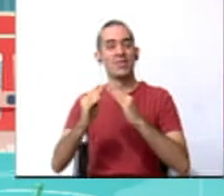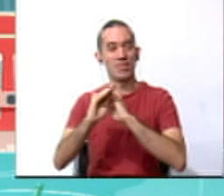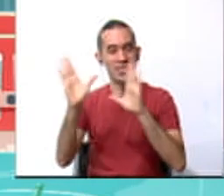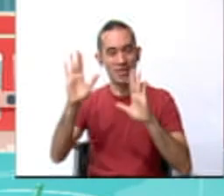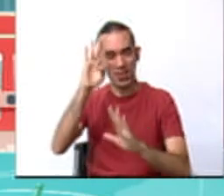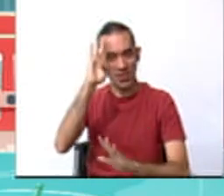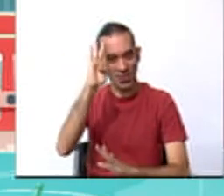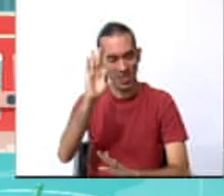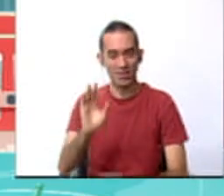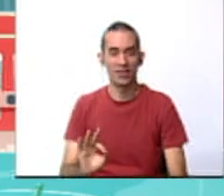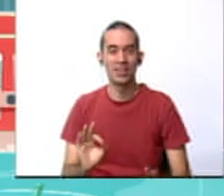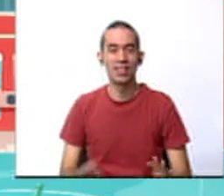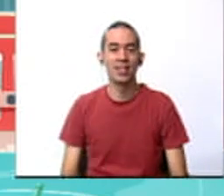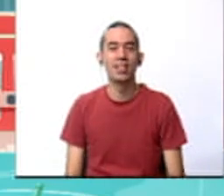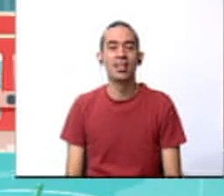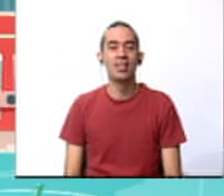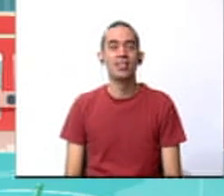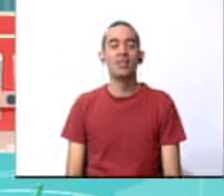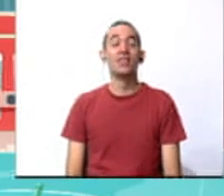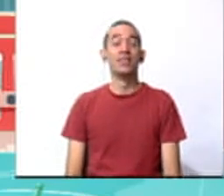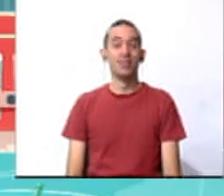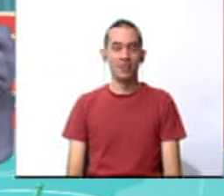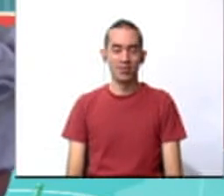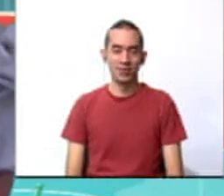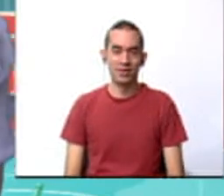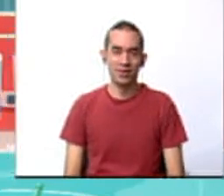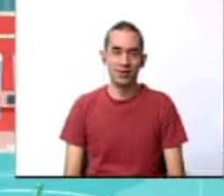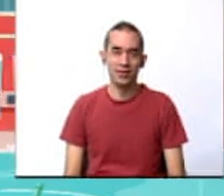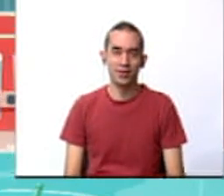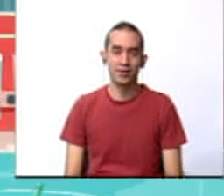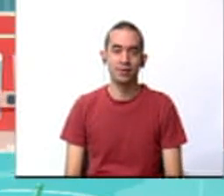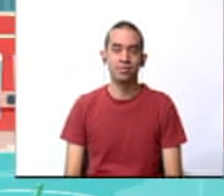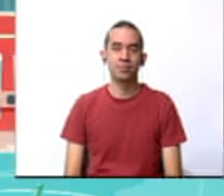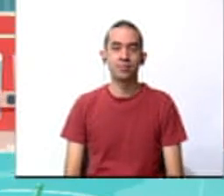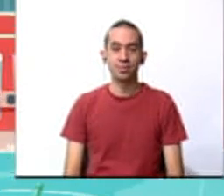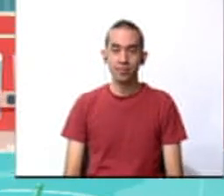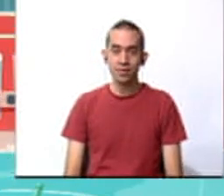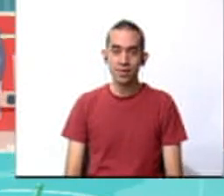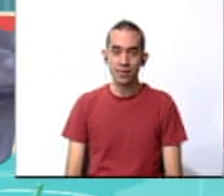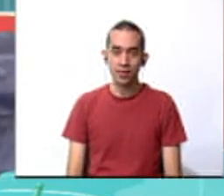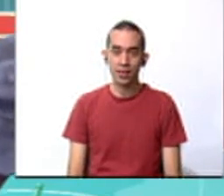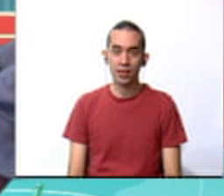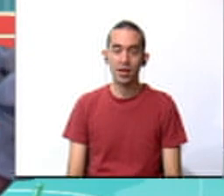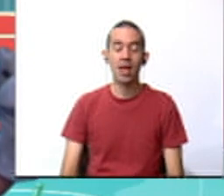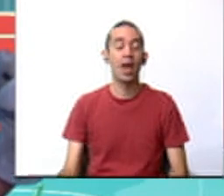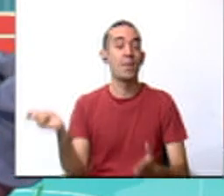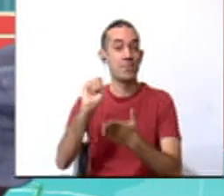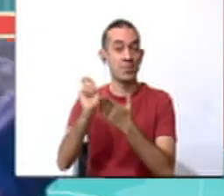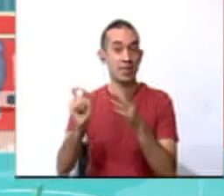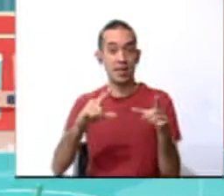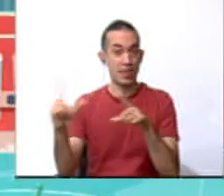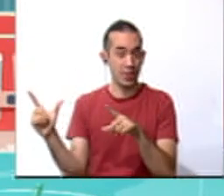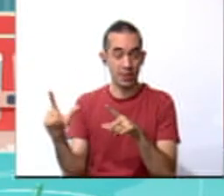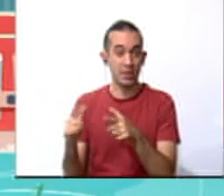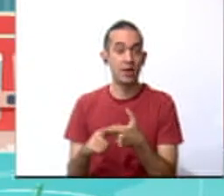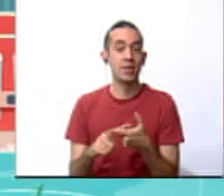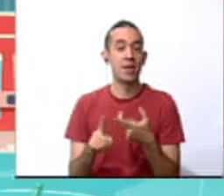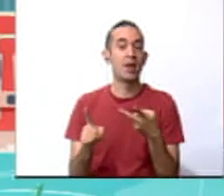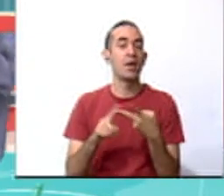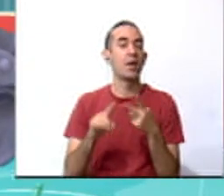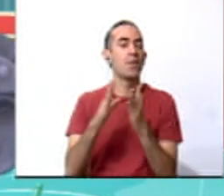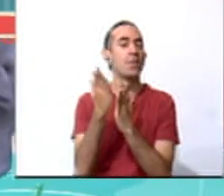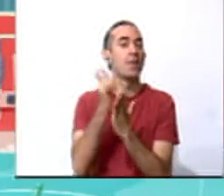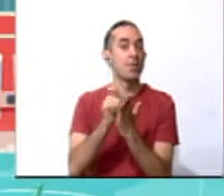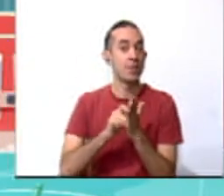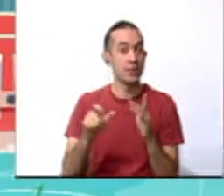Hello, by the way. Okay. So do you have your pencil ready? Do you have your notebook ready?